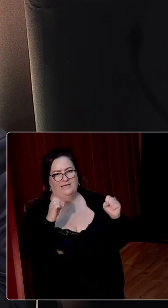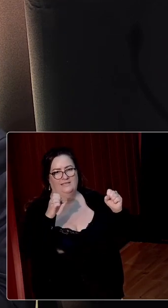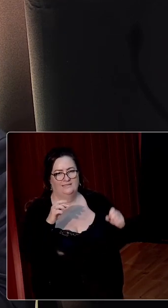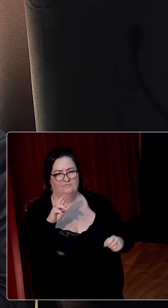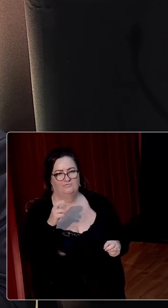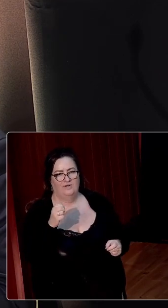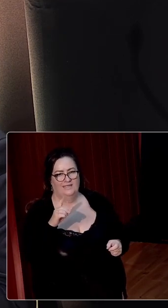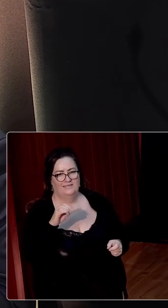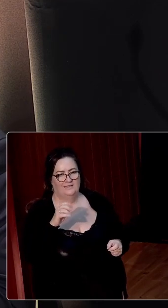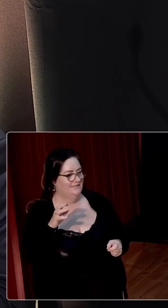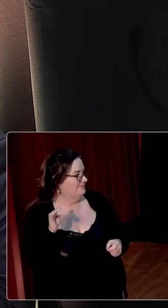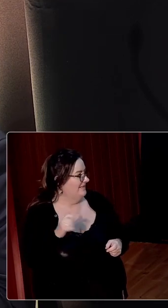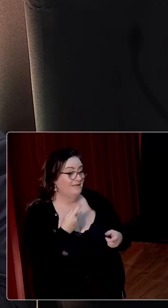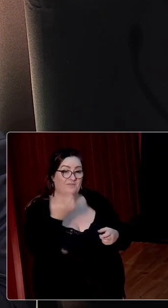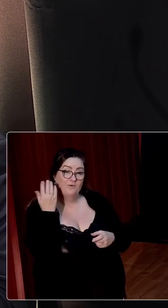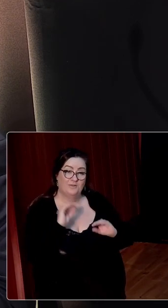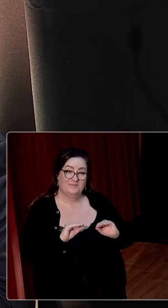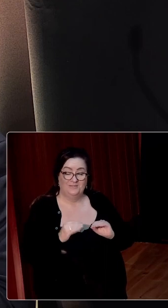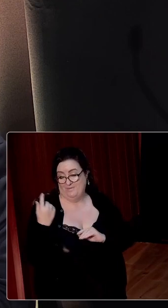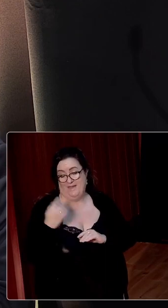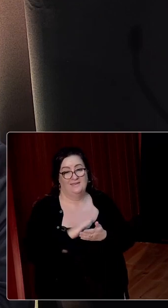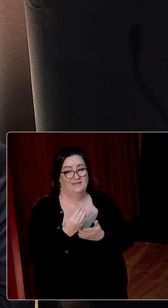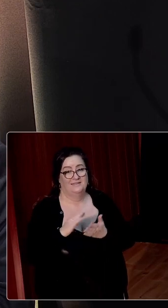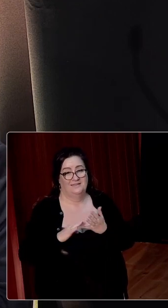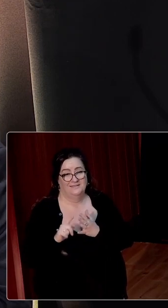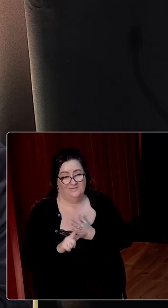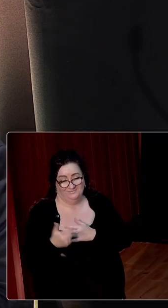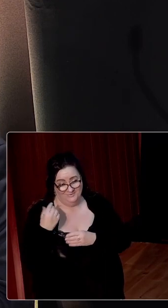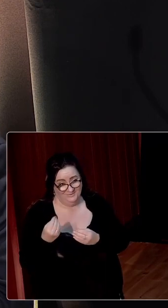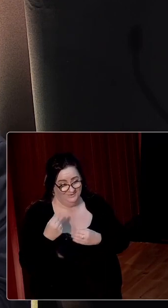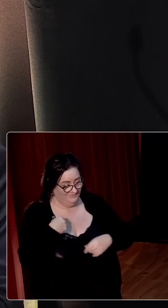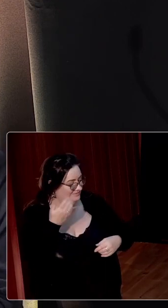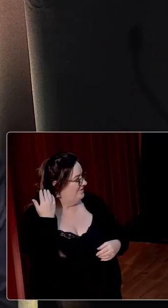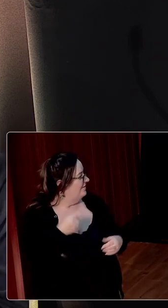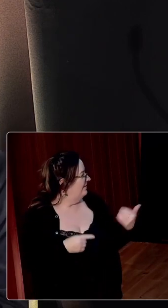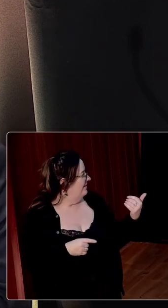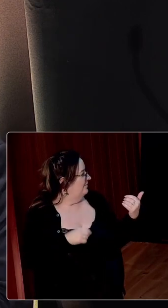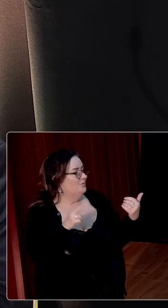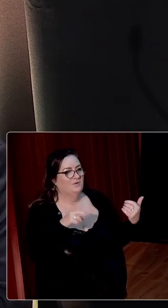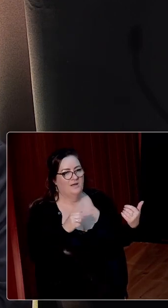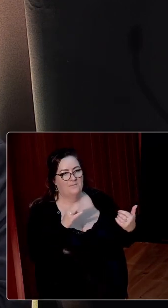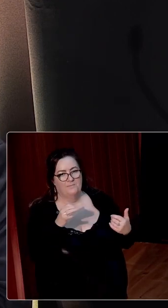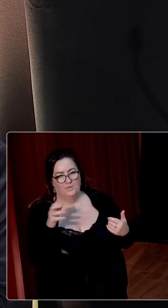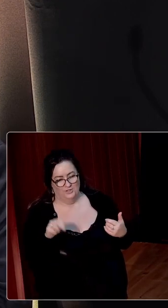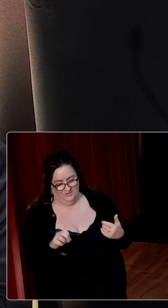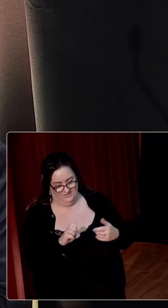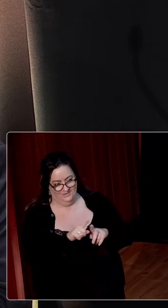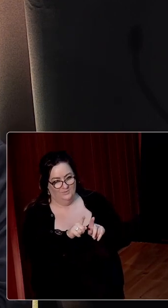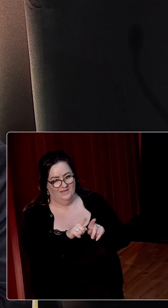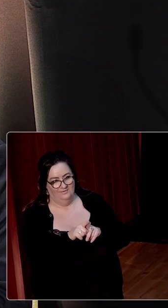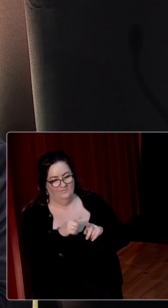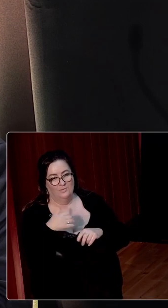And Paul has the distinction also of being my tutor here in UCD back in 1997. And Professor Erna Byrne, my apologies, of the School of History of